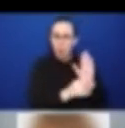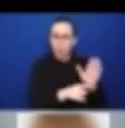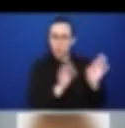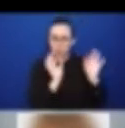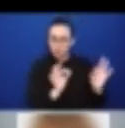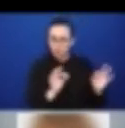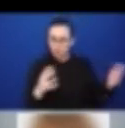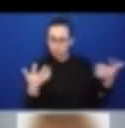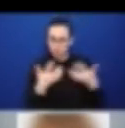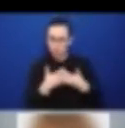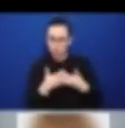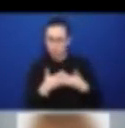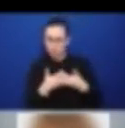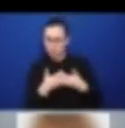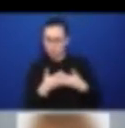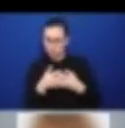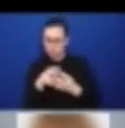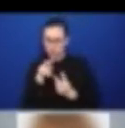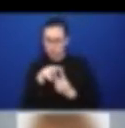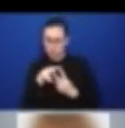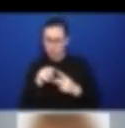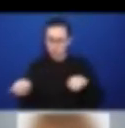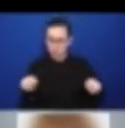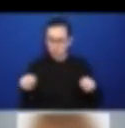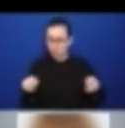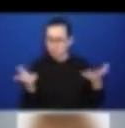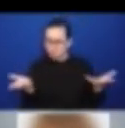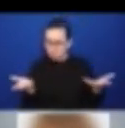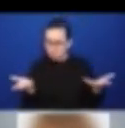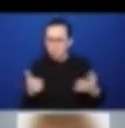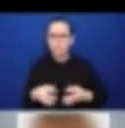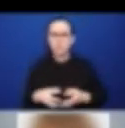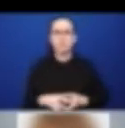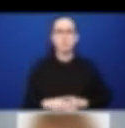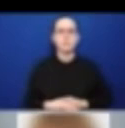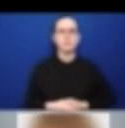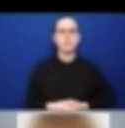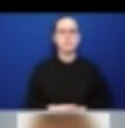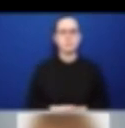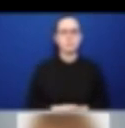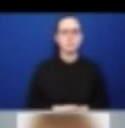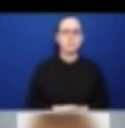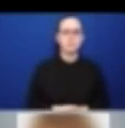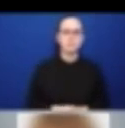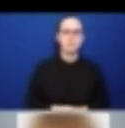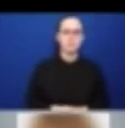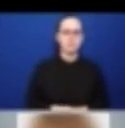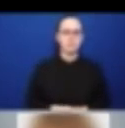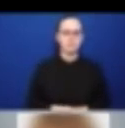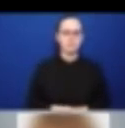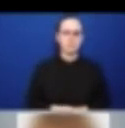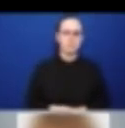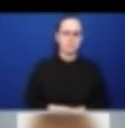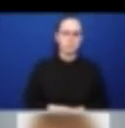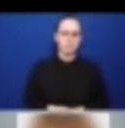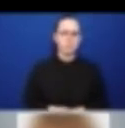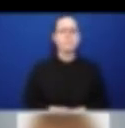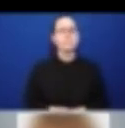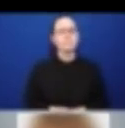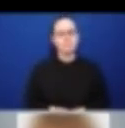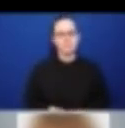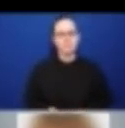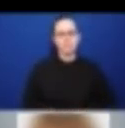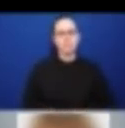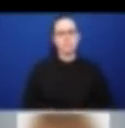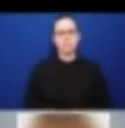implementing the provisions of the UNCRPD and other measures. And I just wanted to give a bit of a snapshot of the